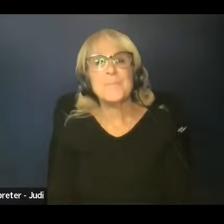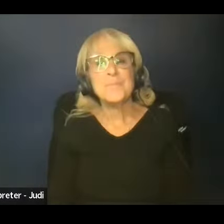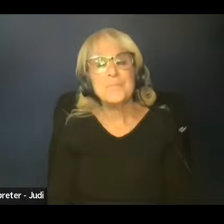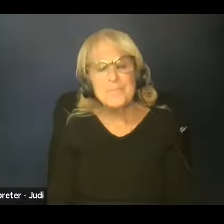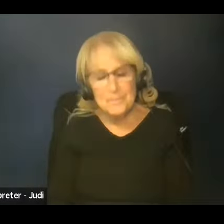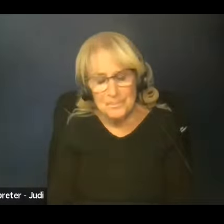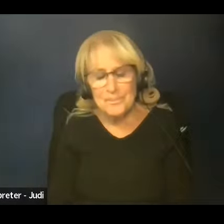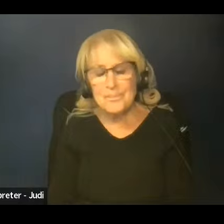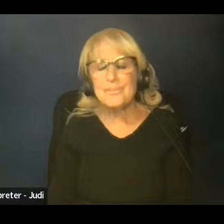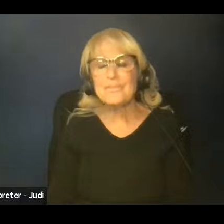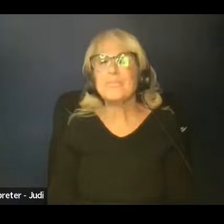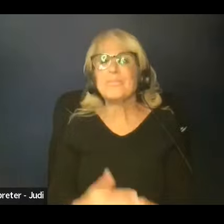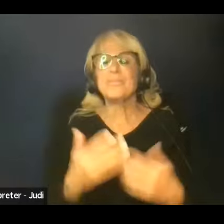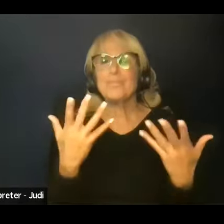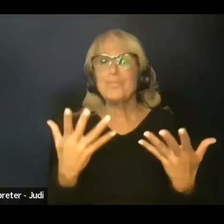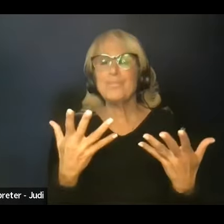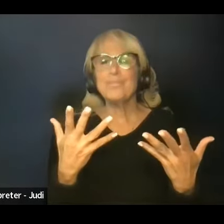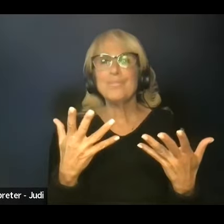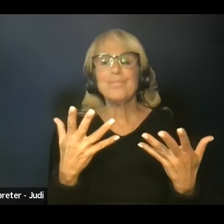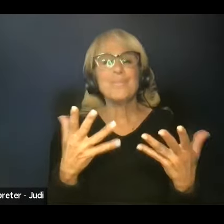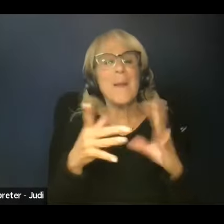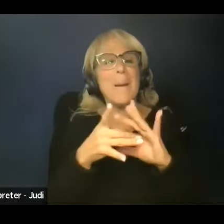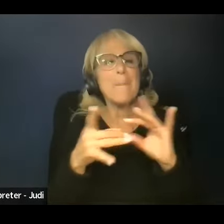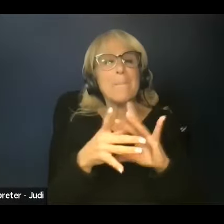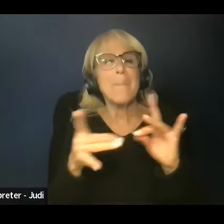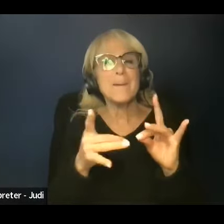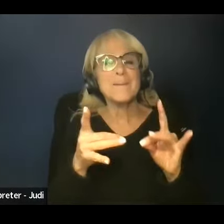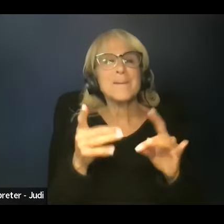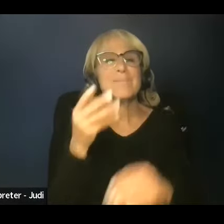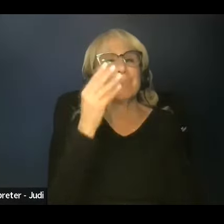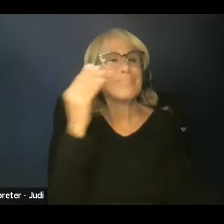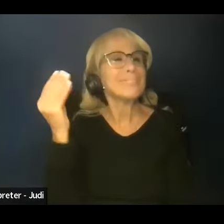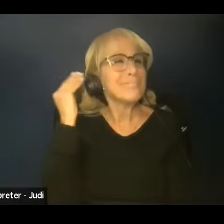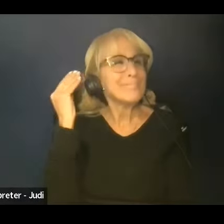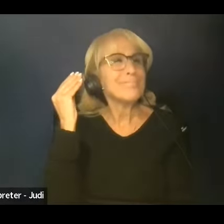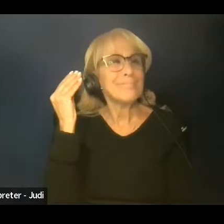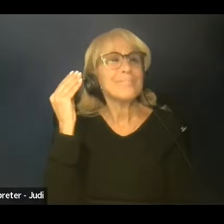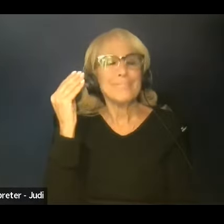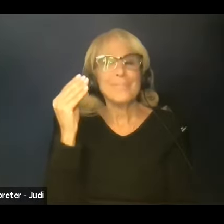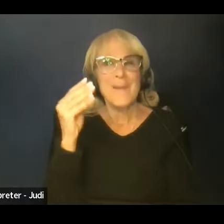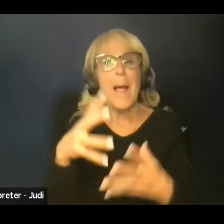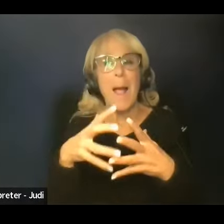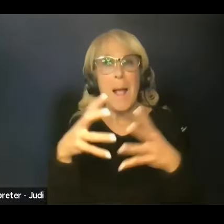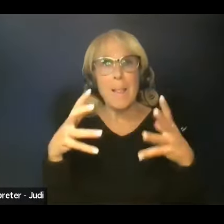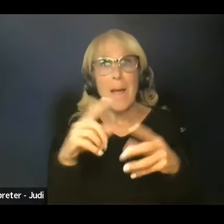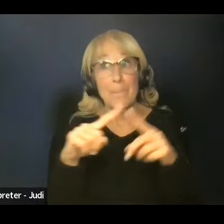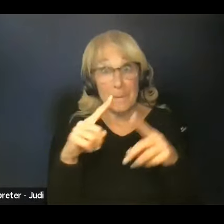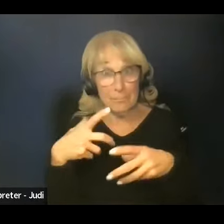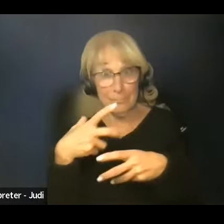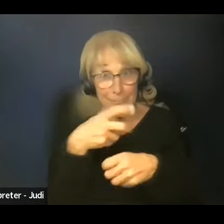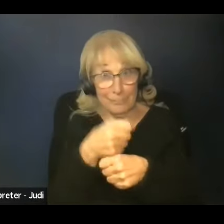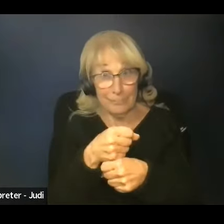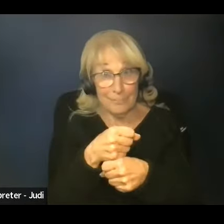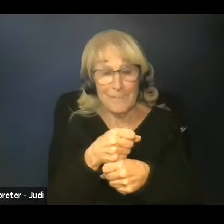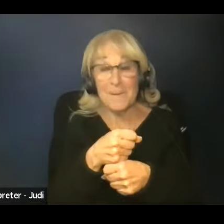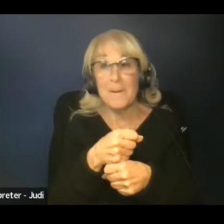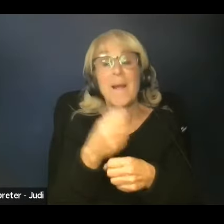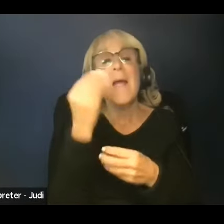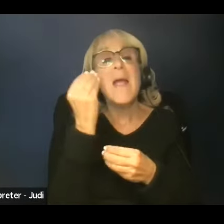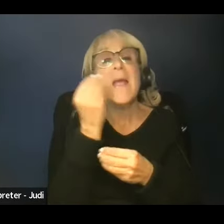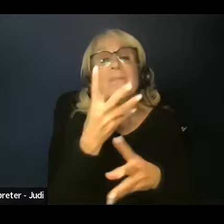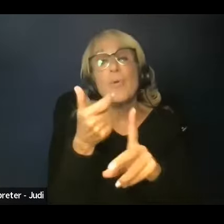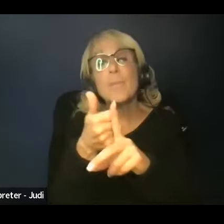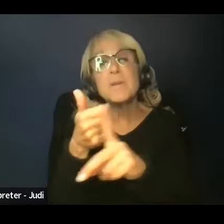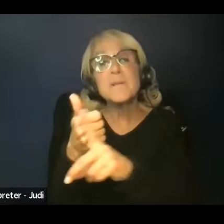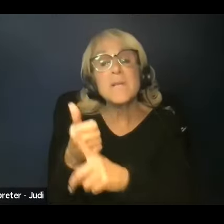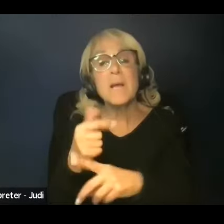So looking at take home messages, there's, there's definitely a lot, but, um, to condense that as much as I can, I would say, inform yourselves of the different